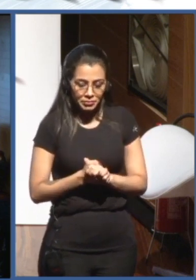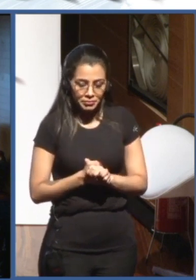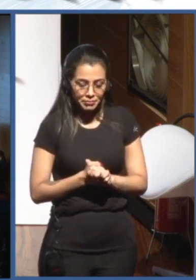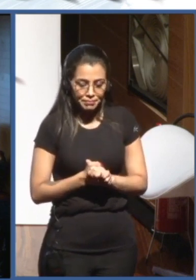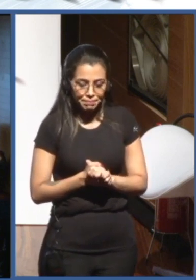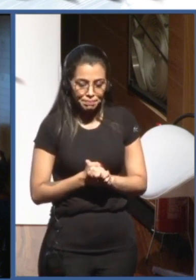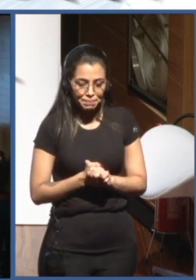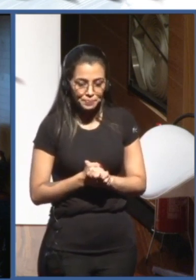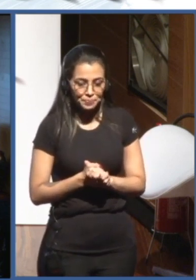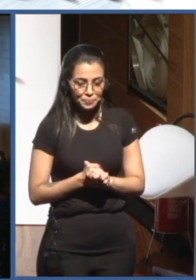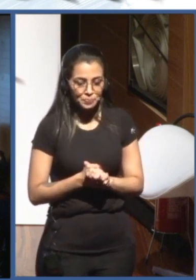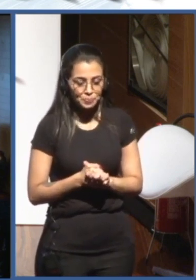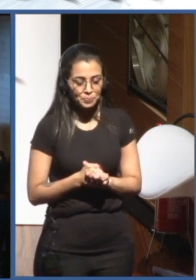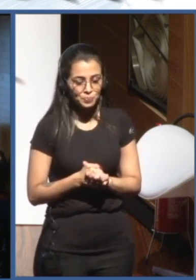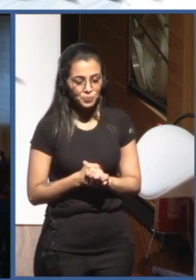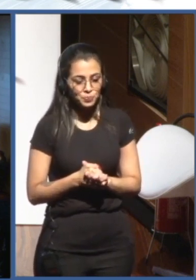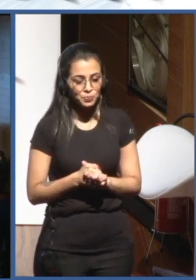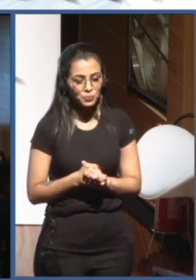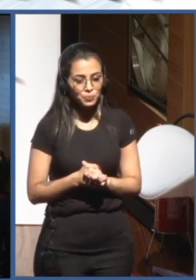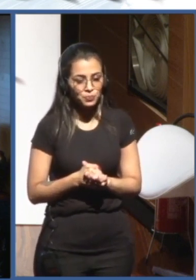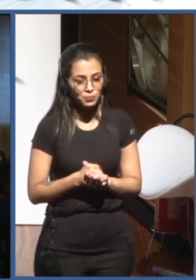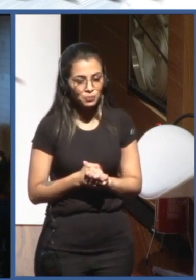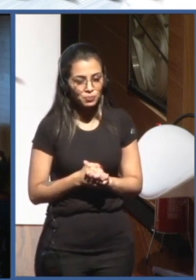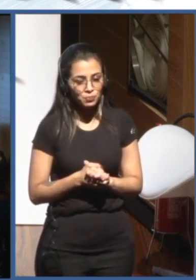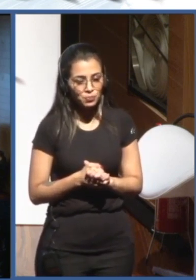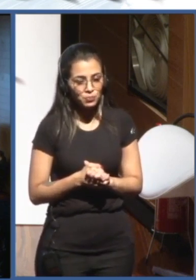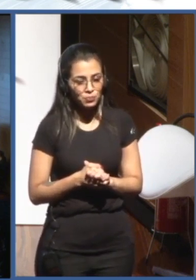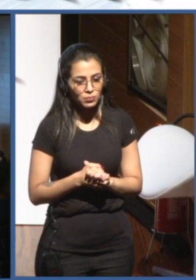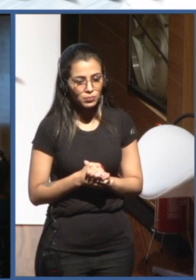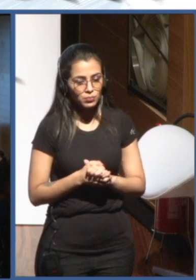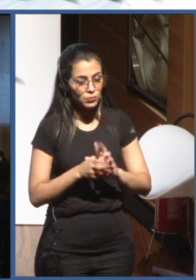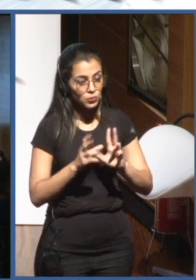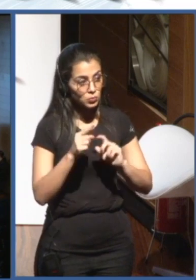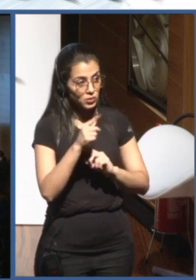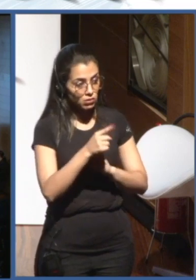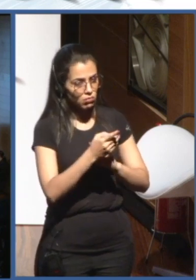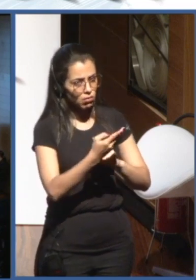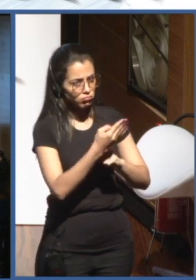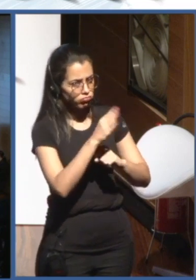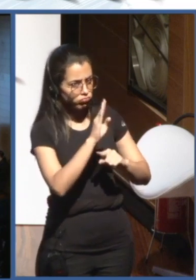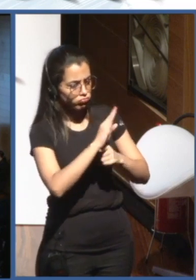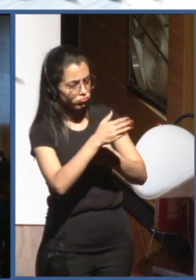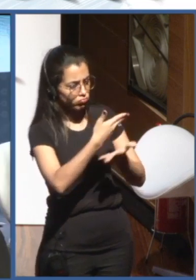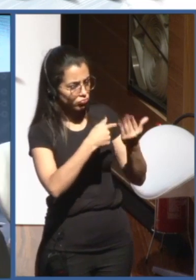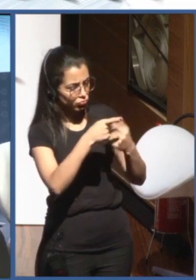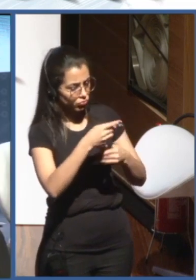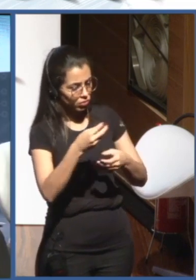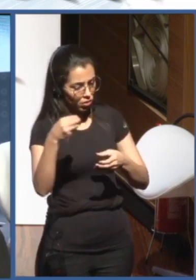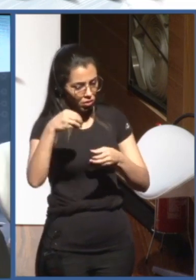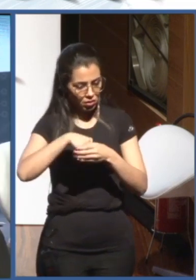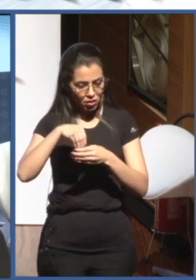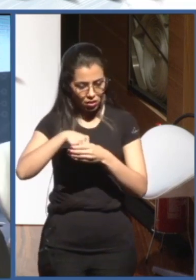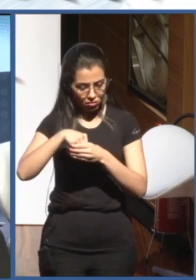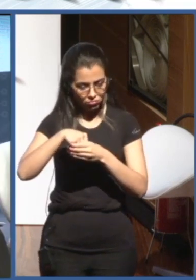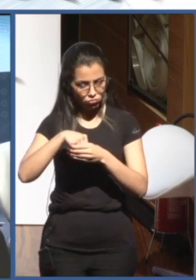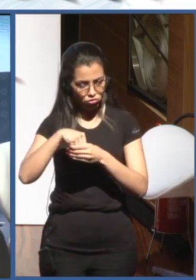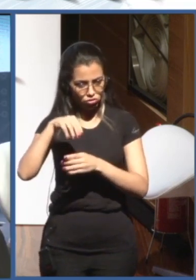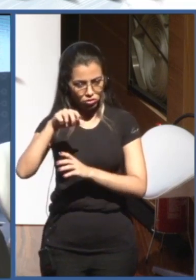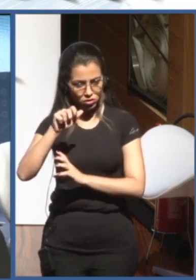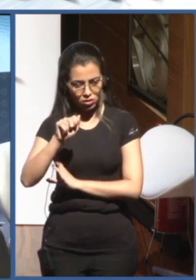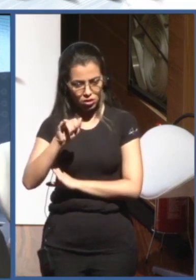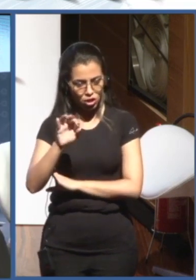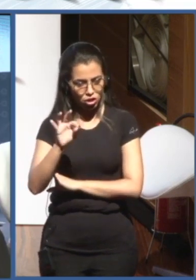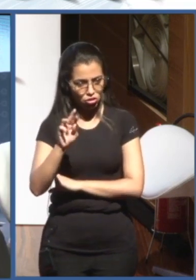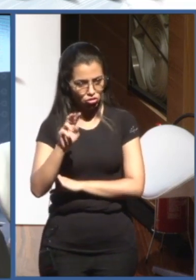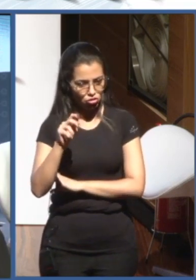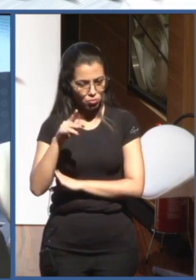panel on digital cooperation, you are also a member of IEEE, a leading organization, a technical committee organization that is